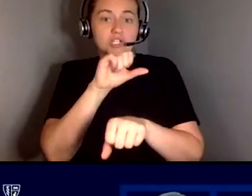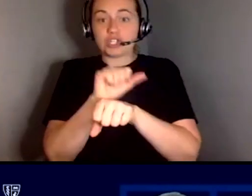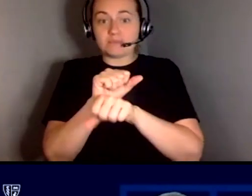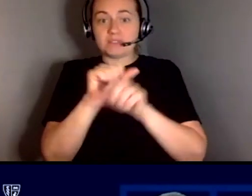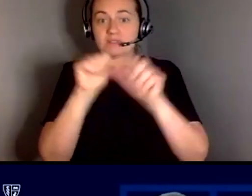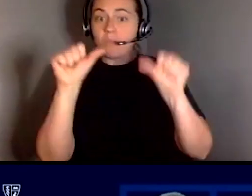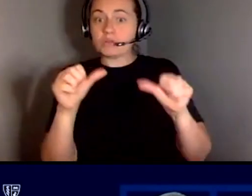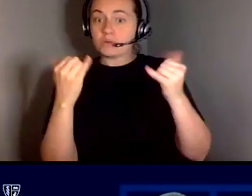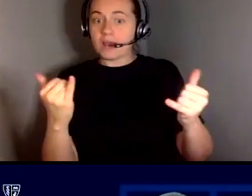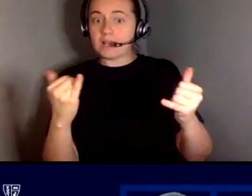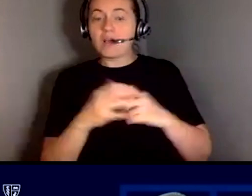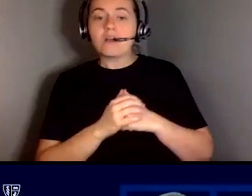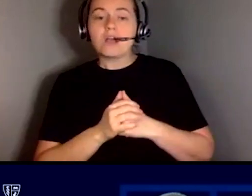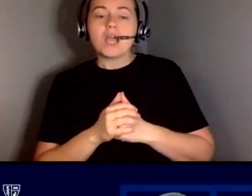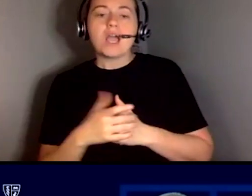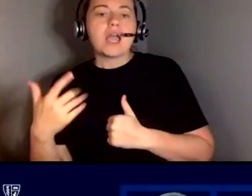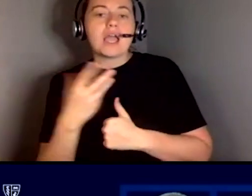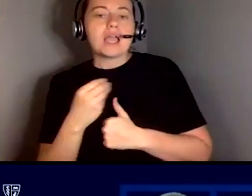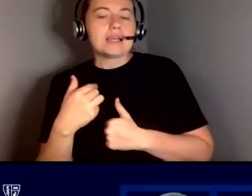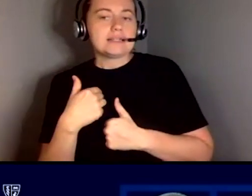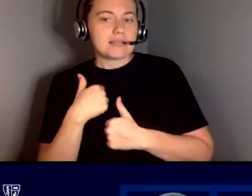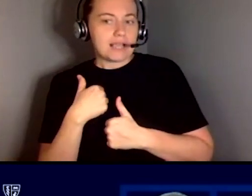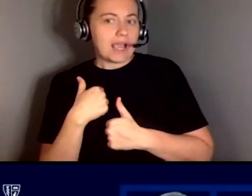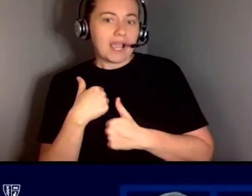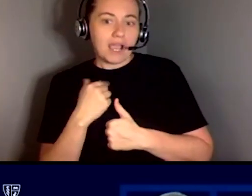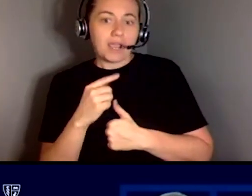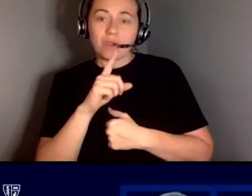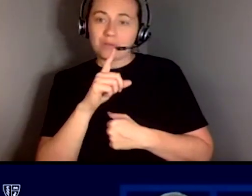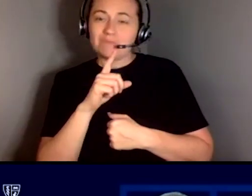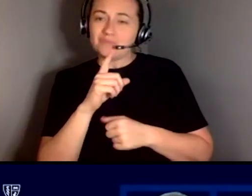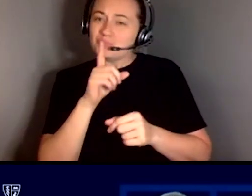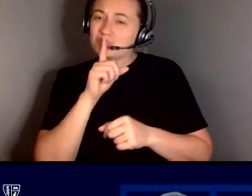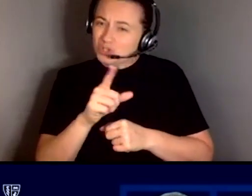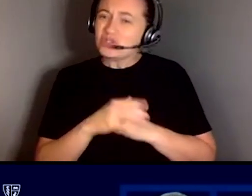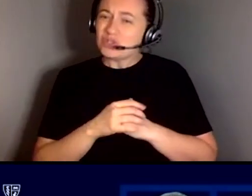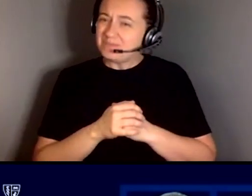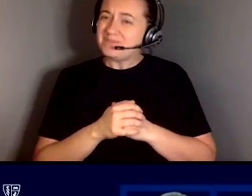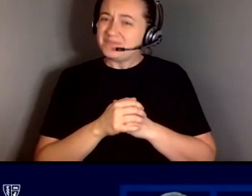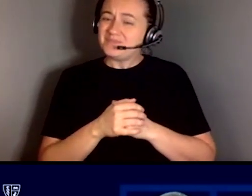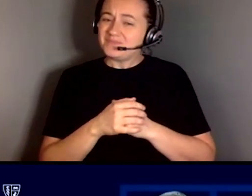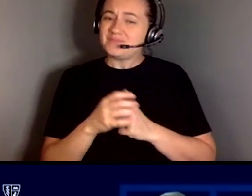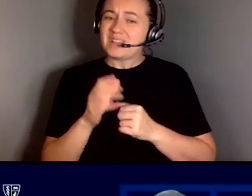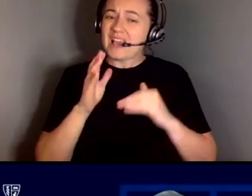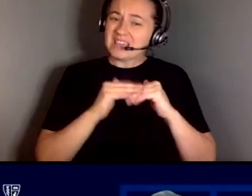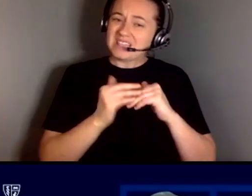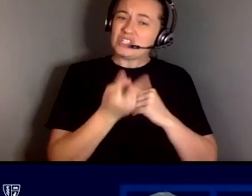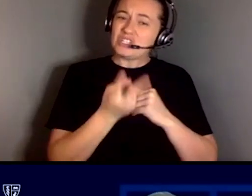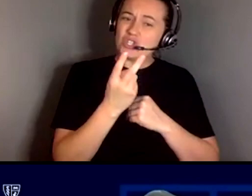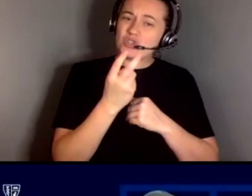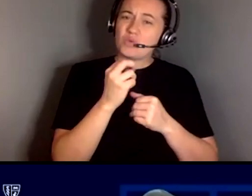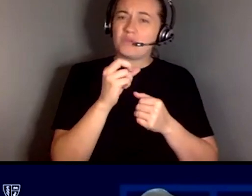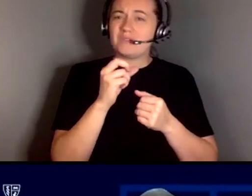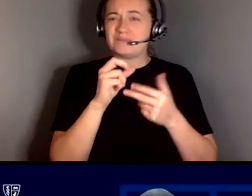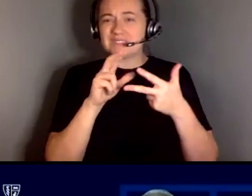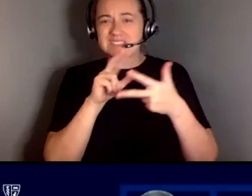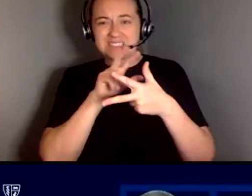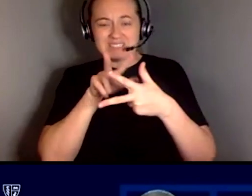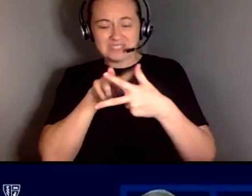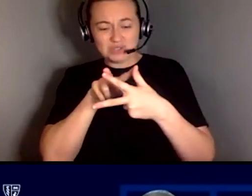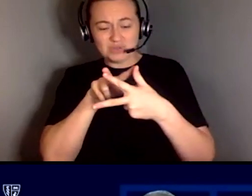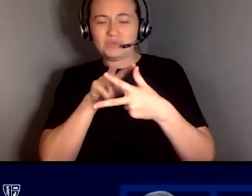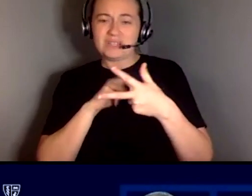and i'm pretty adamant that all three well at least two of the three people have